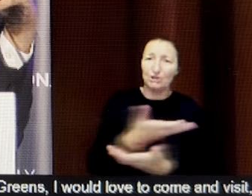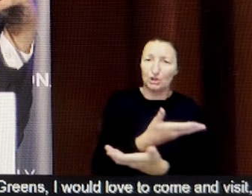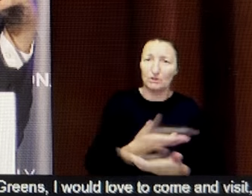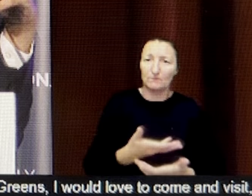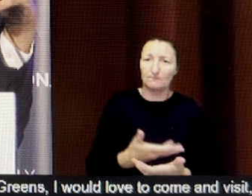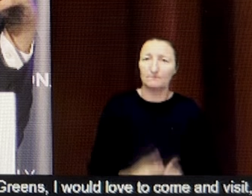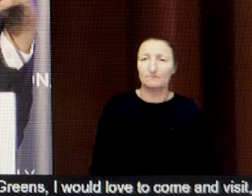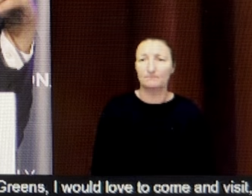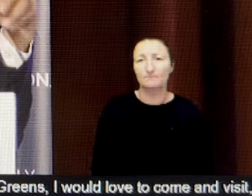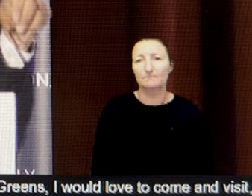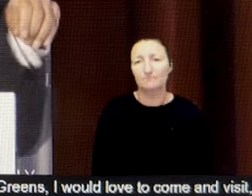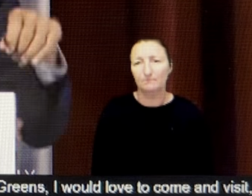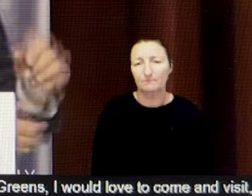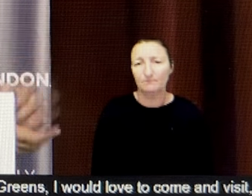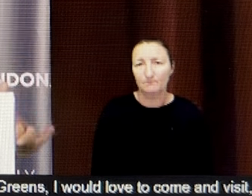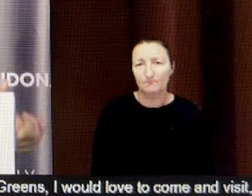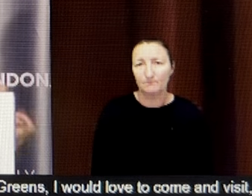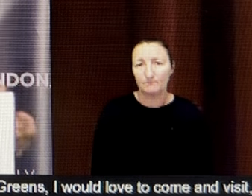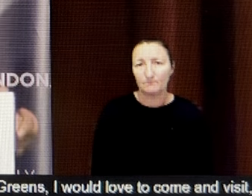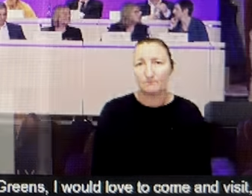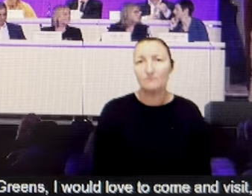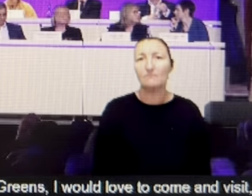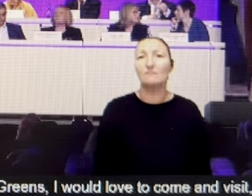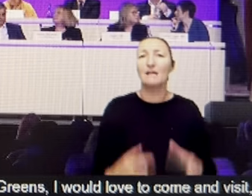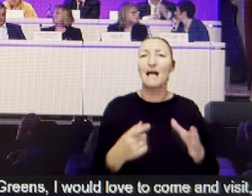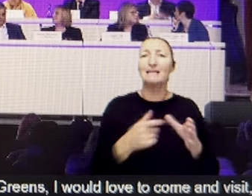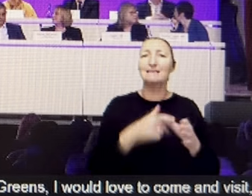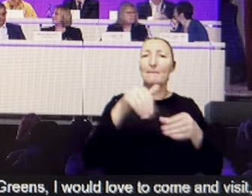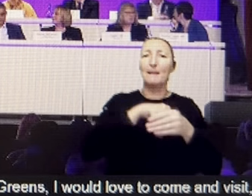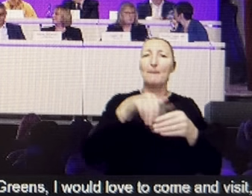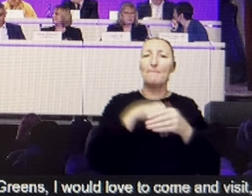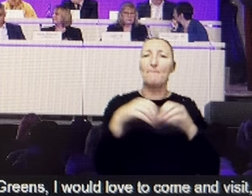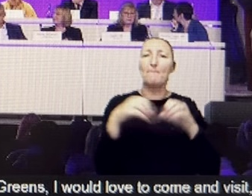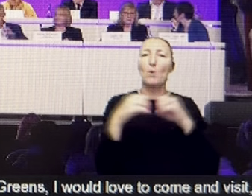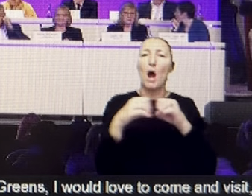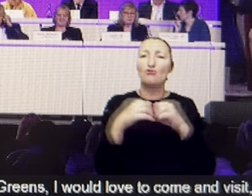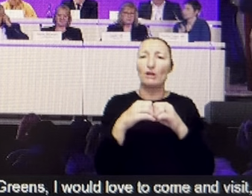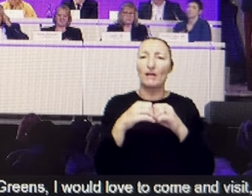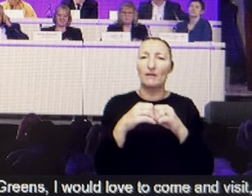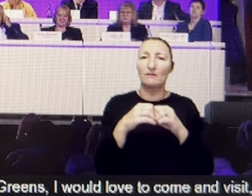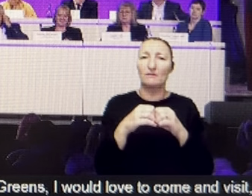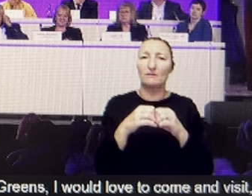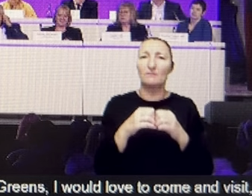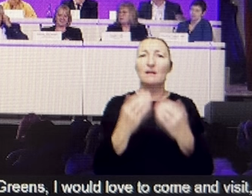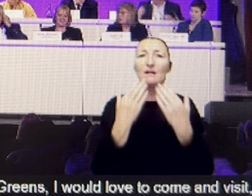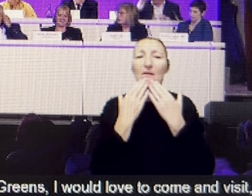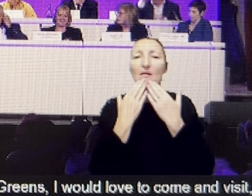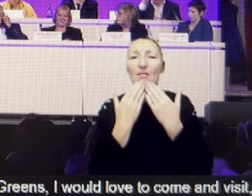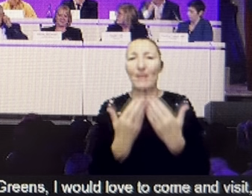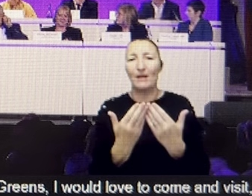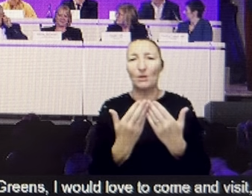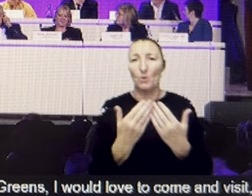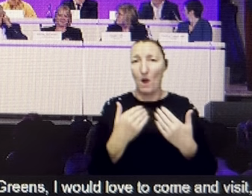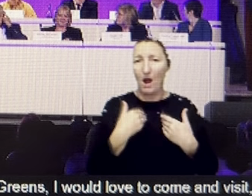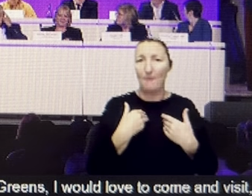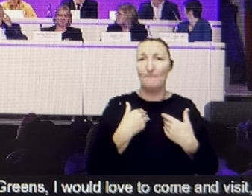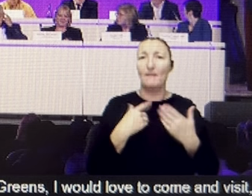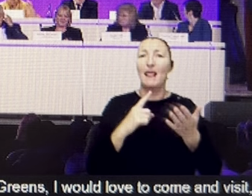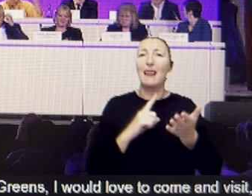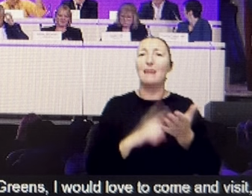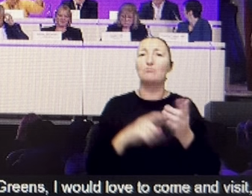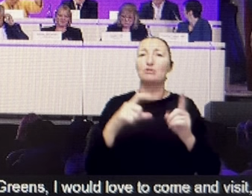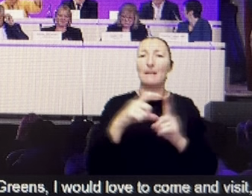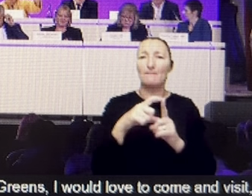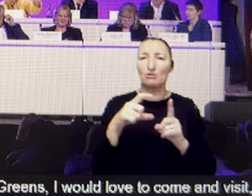Assembly member Bukhari. Thank you so much. I'm Hina Bukhari, the Liberal Democrat assembly member. I was